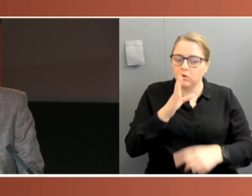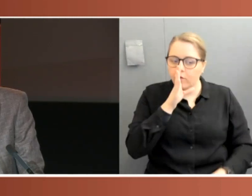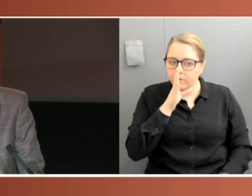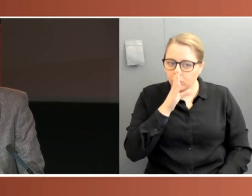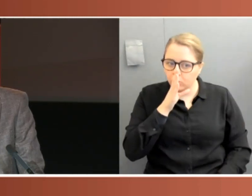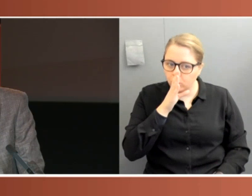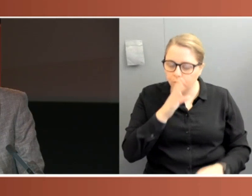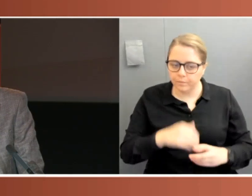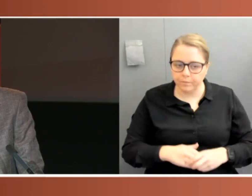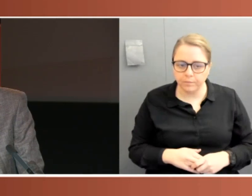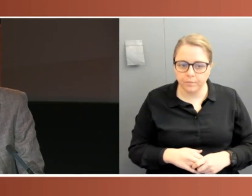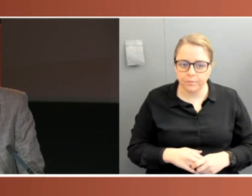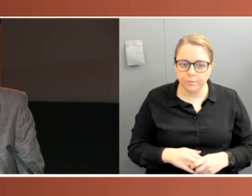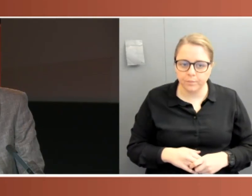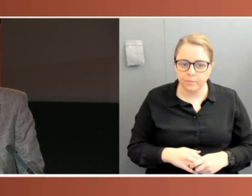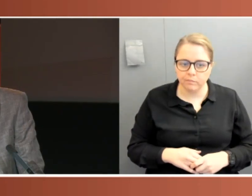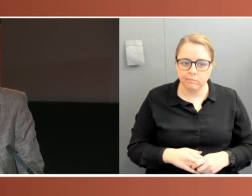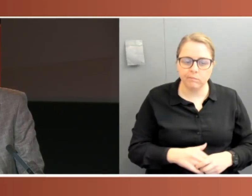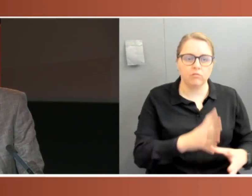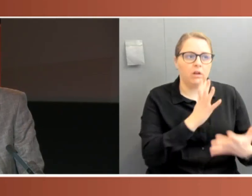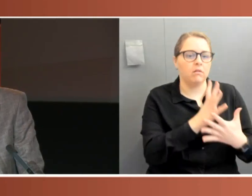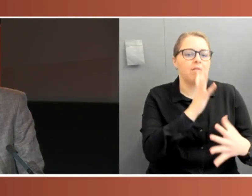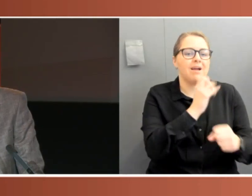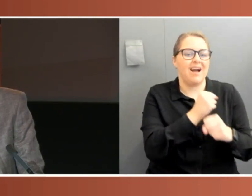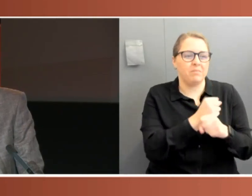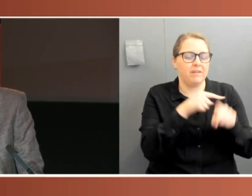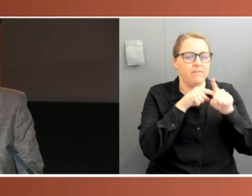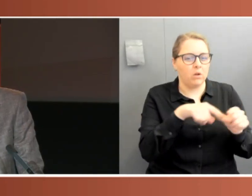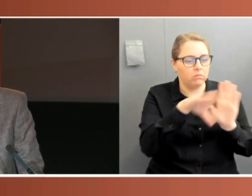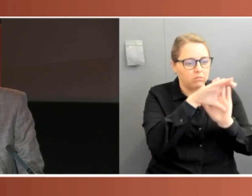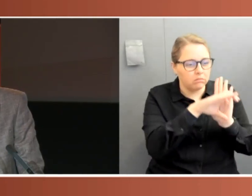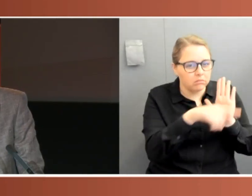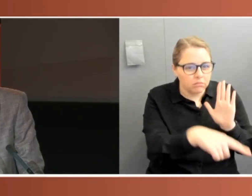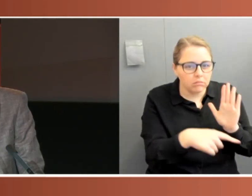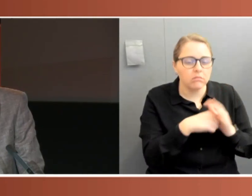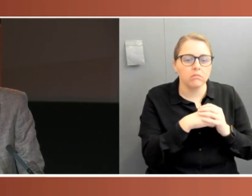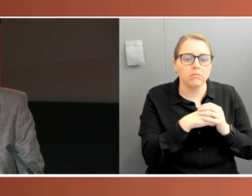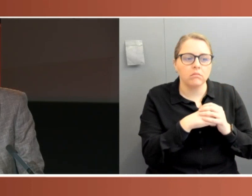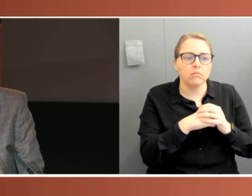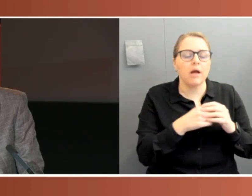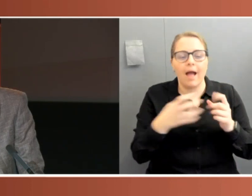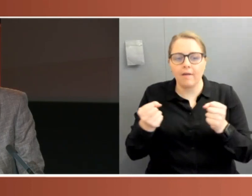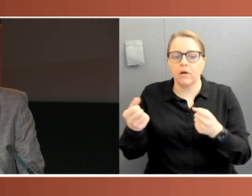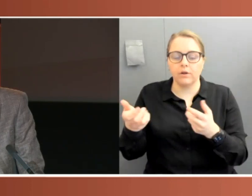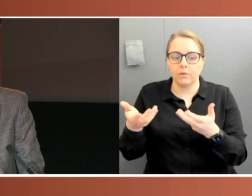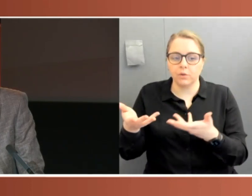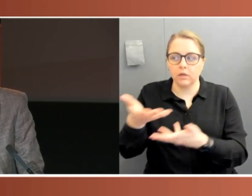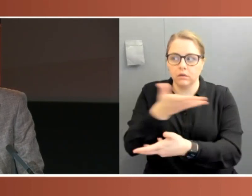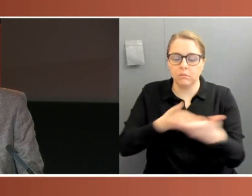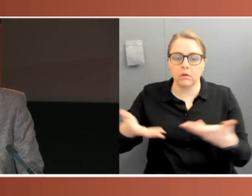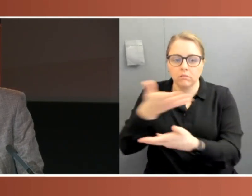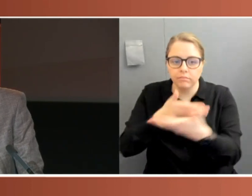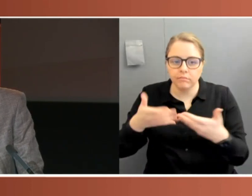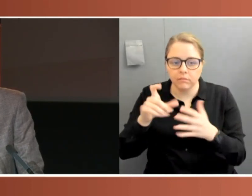the system of responsible government, which underpins Australia's constitutional system and promotes robust discussion within Cabinet. They require members to publicly support all Cabinet